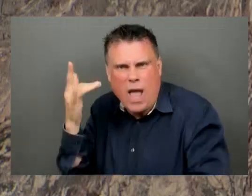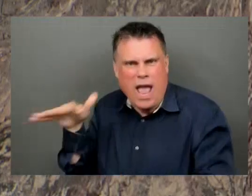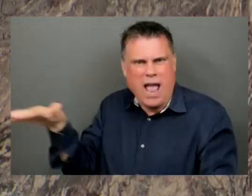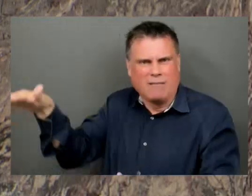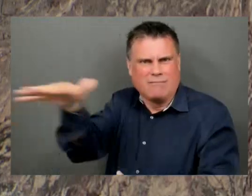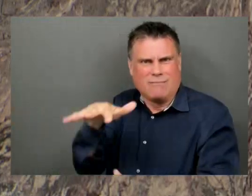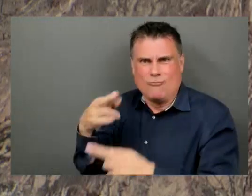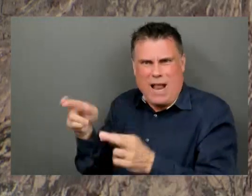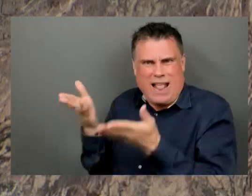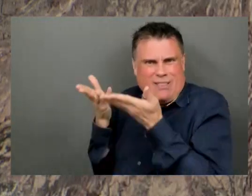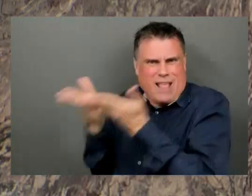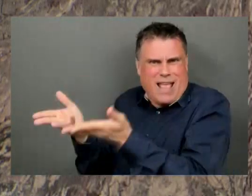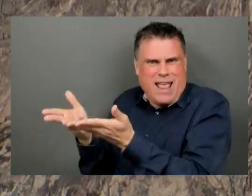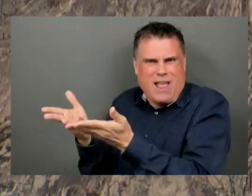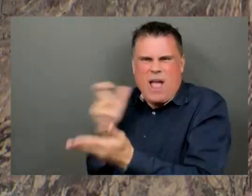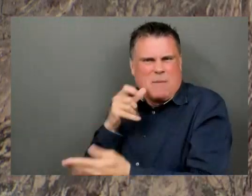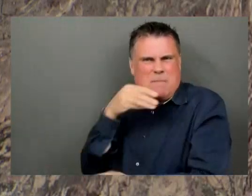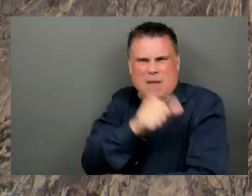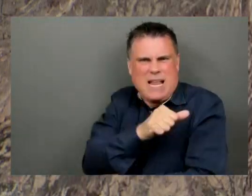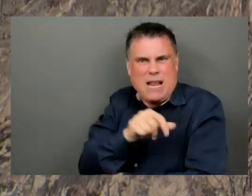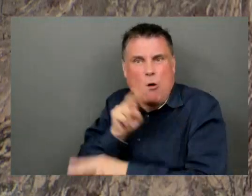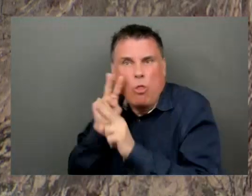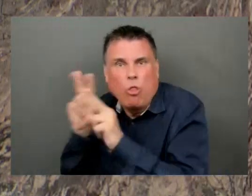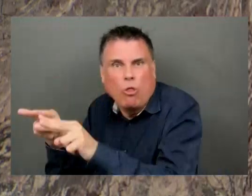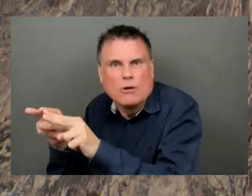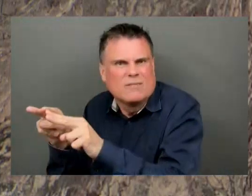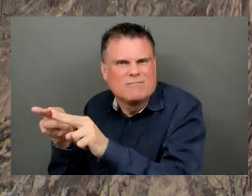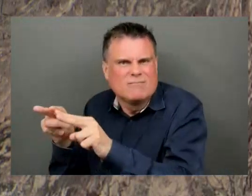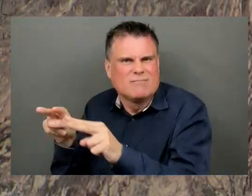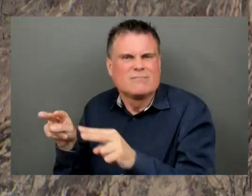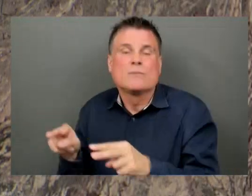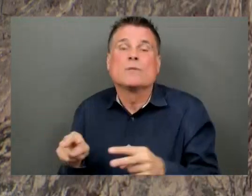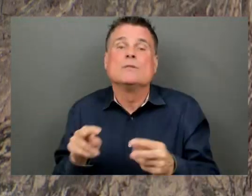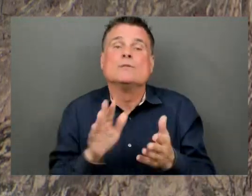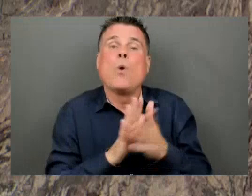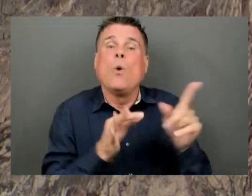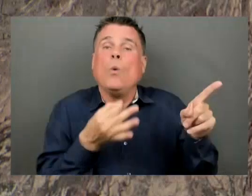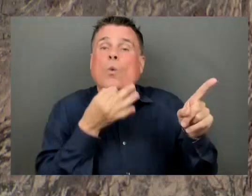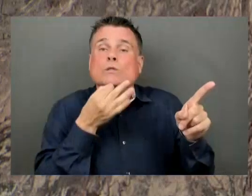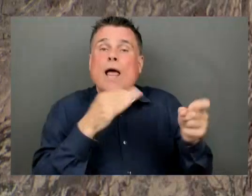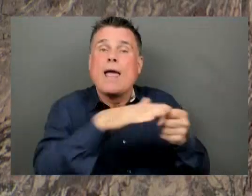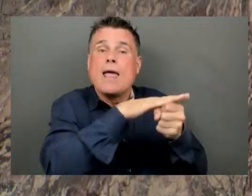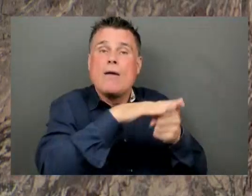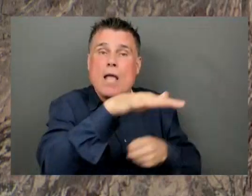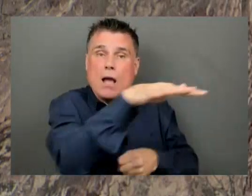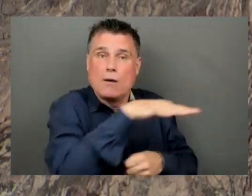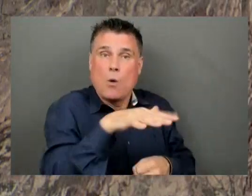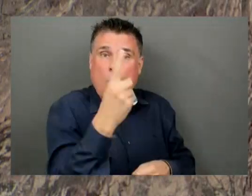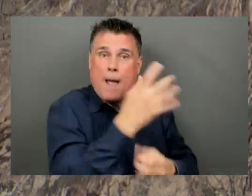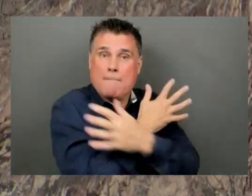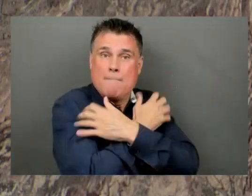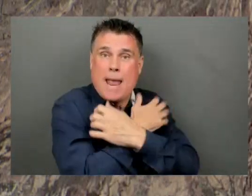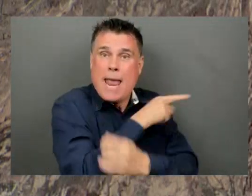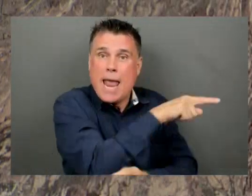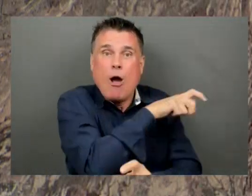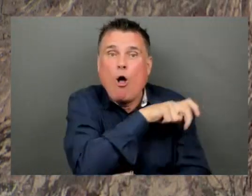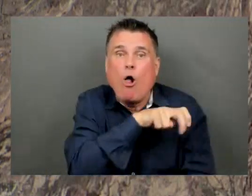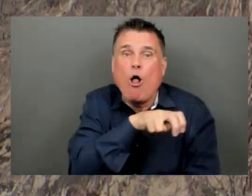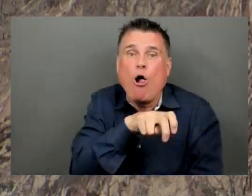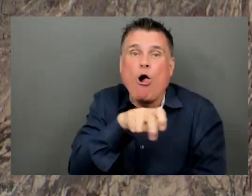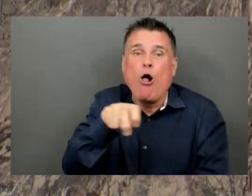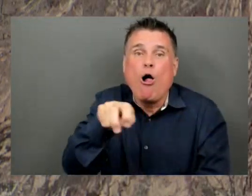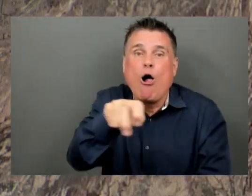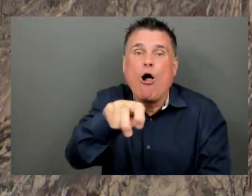ball field of Myrtle Phillips Community School in Whistler and farms up and down the Pemberton Valley. My mom, in fact, heard a howling outside her